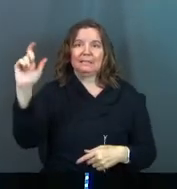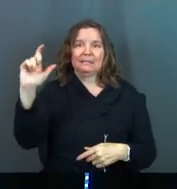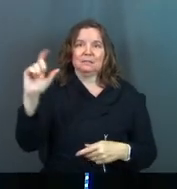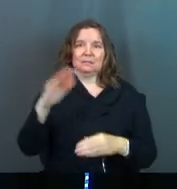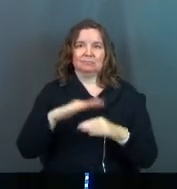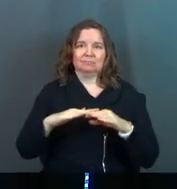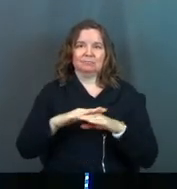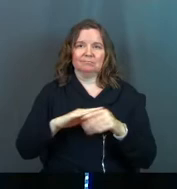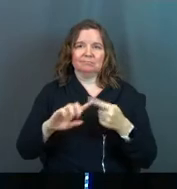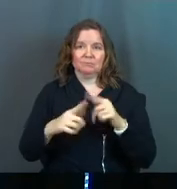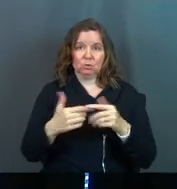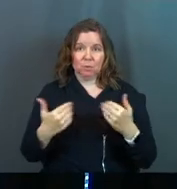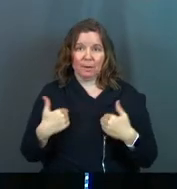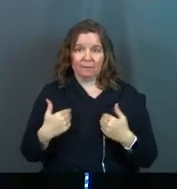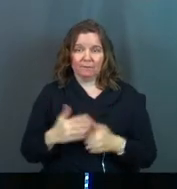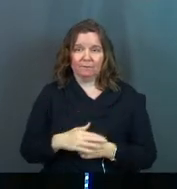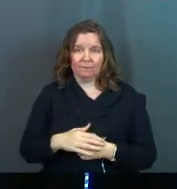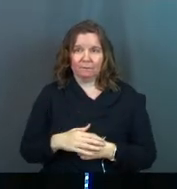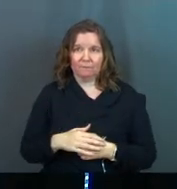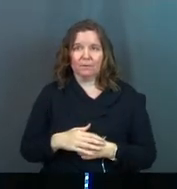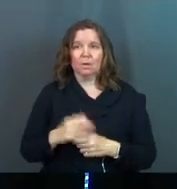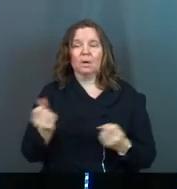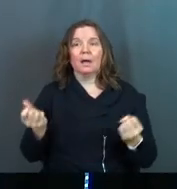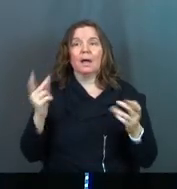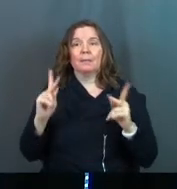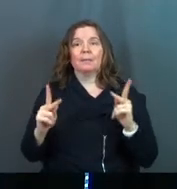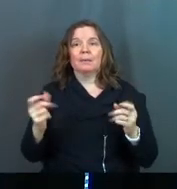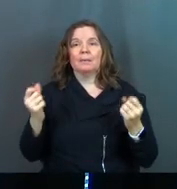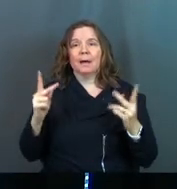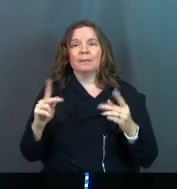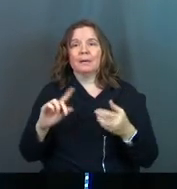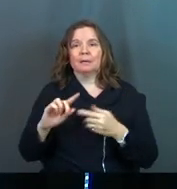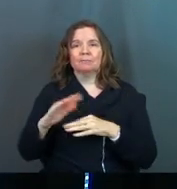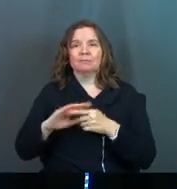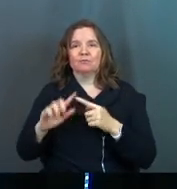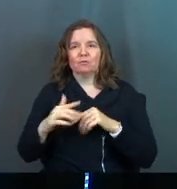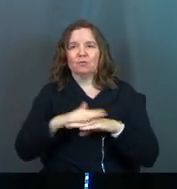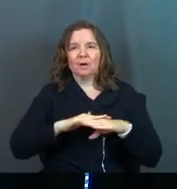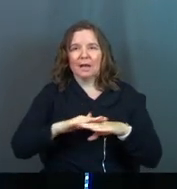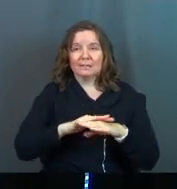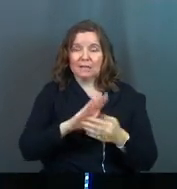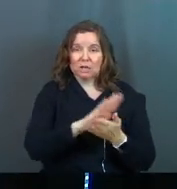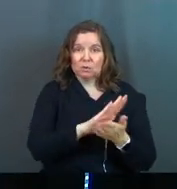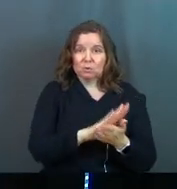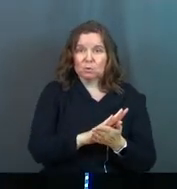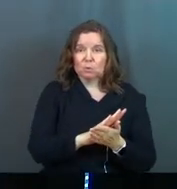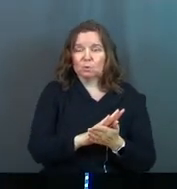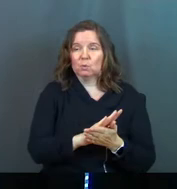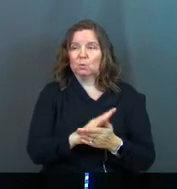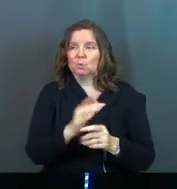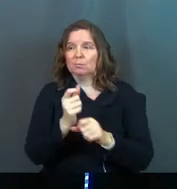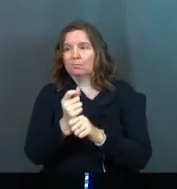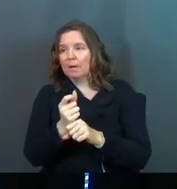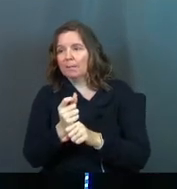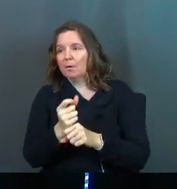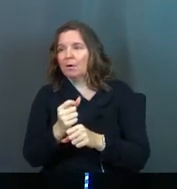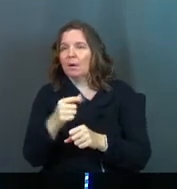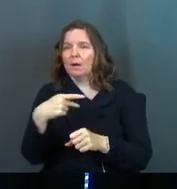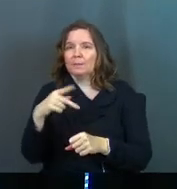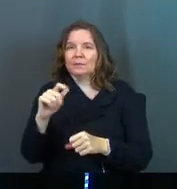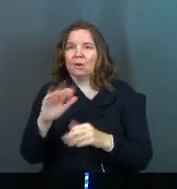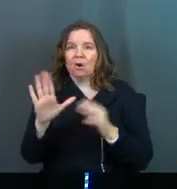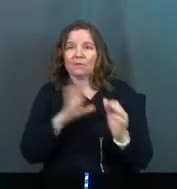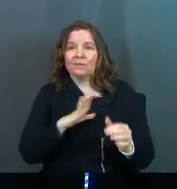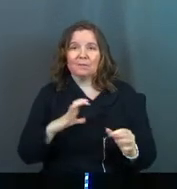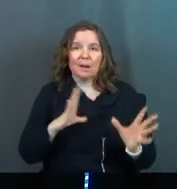companions do you have? Right? How many people how many companions do you have at school and Little League and PTA and all the